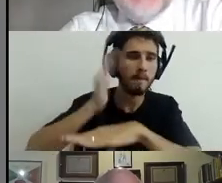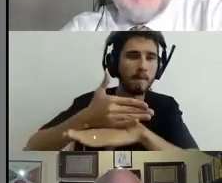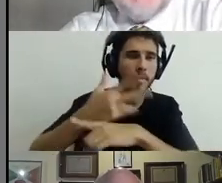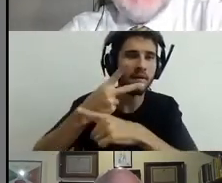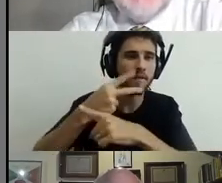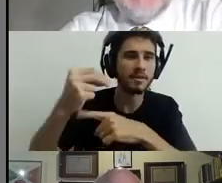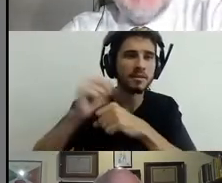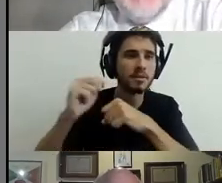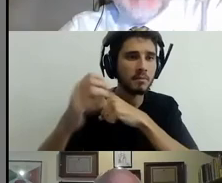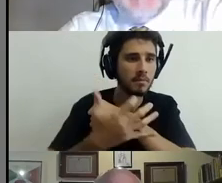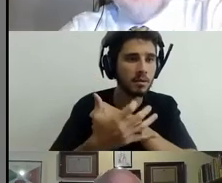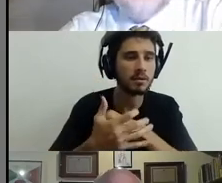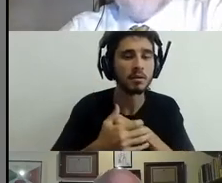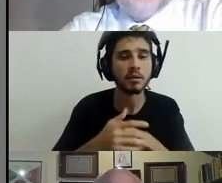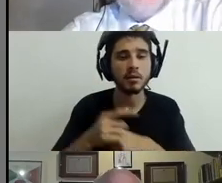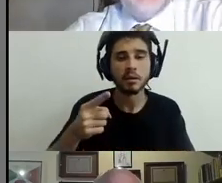-19 website.